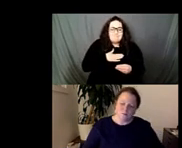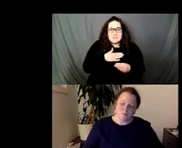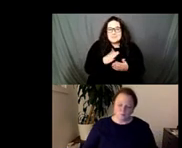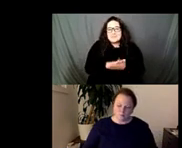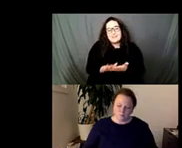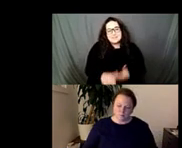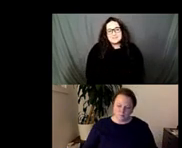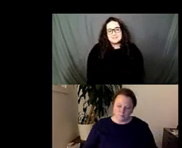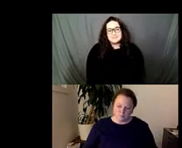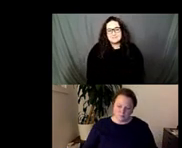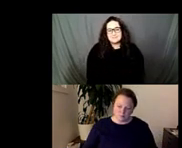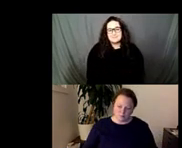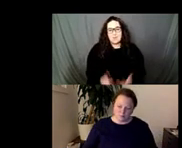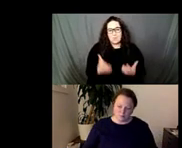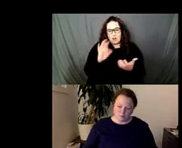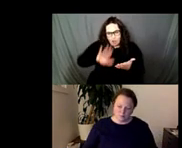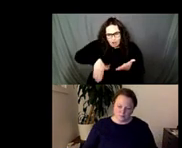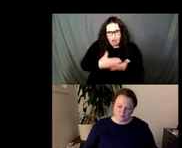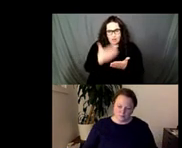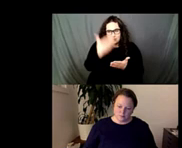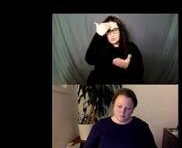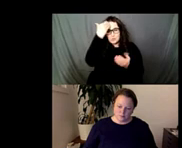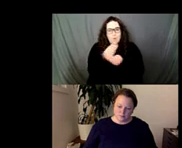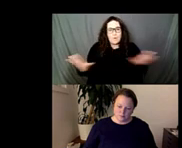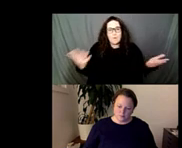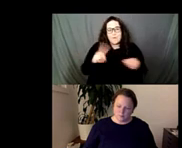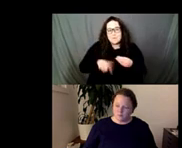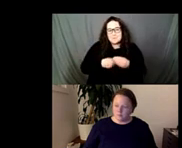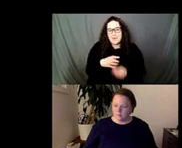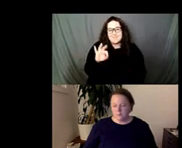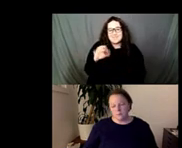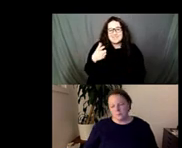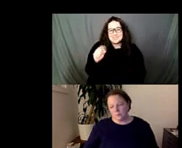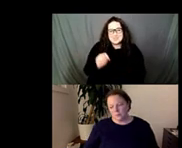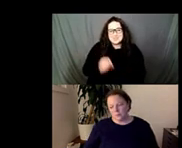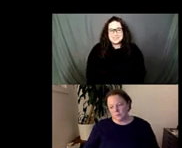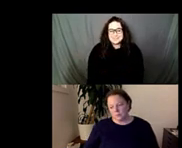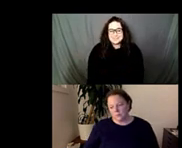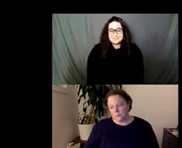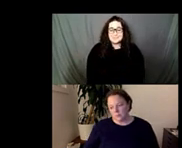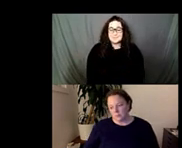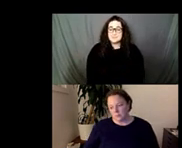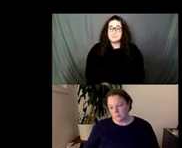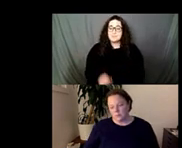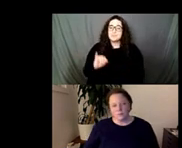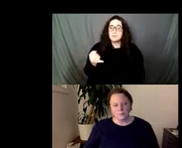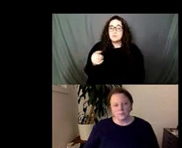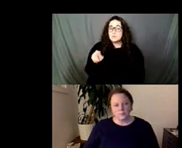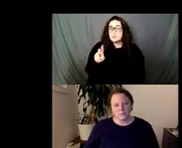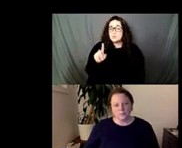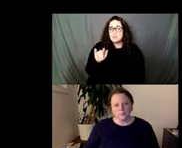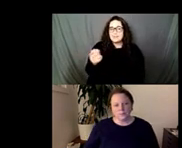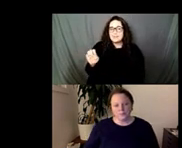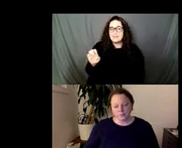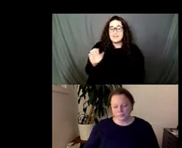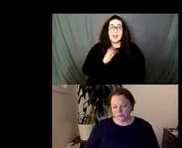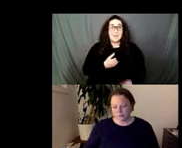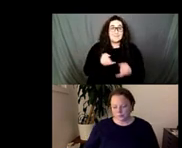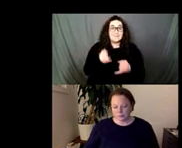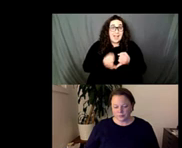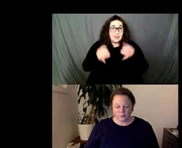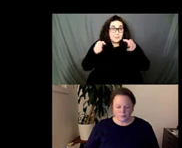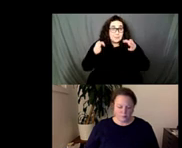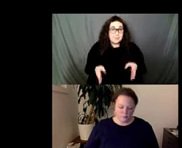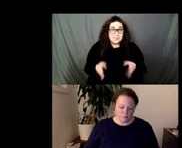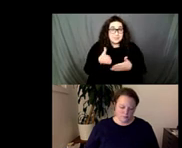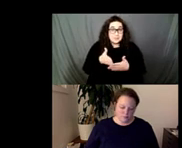much um so uh our our final person to share out um who's joining us tonight is nico vicario so